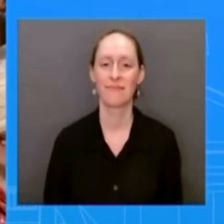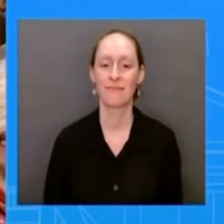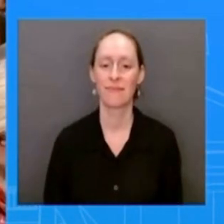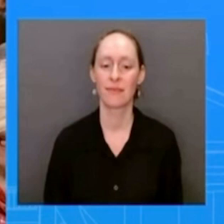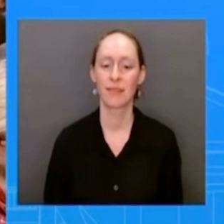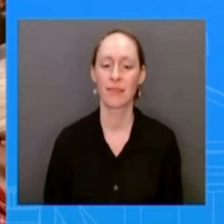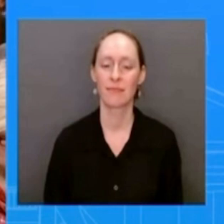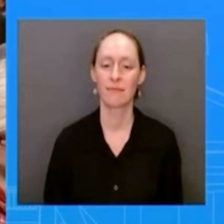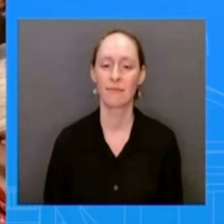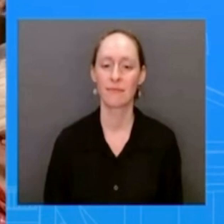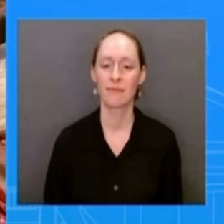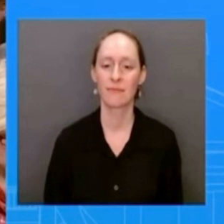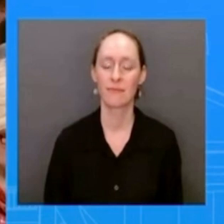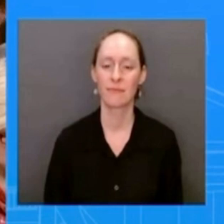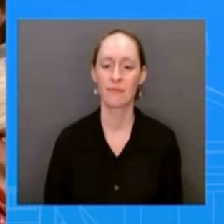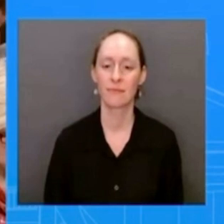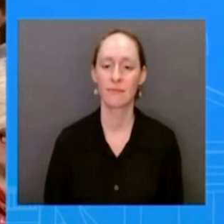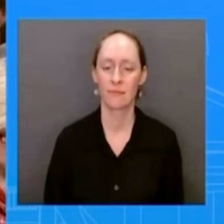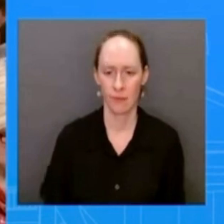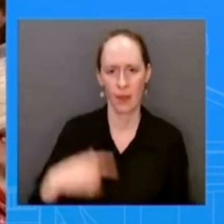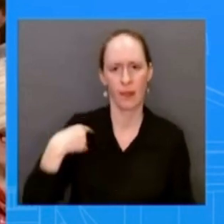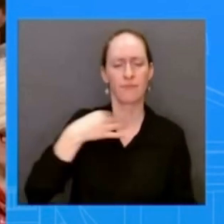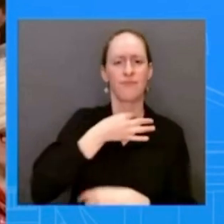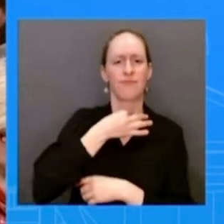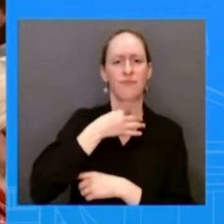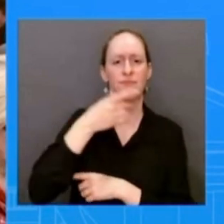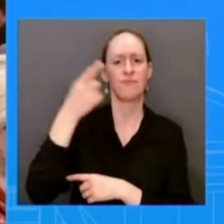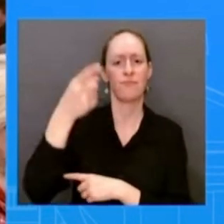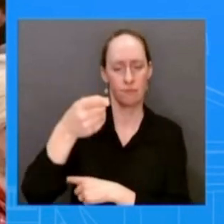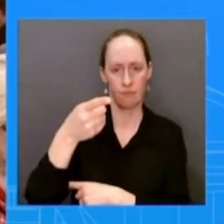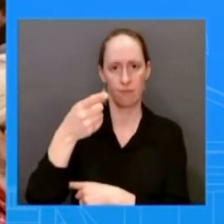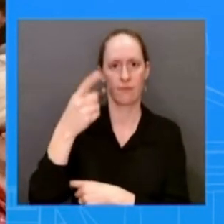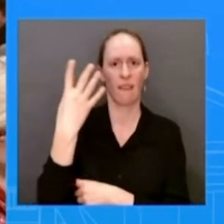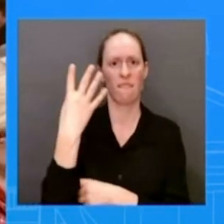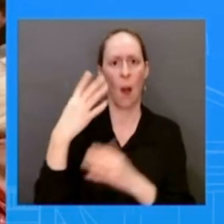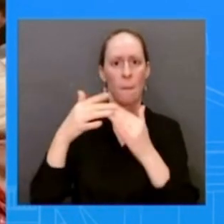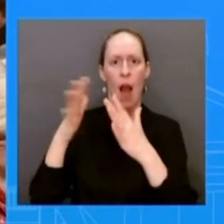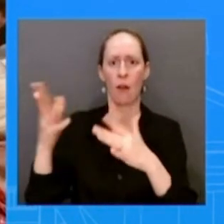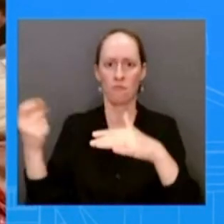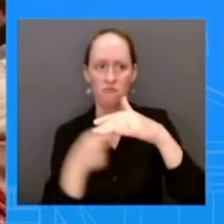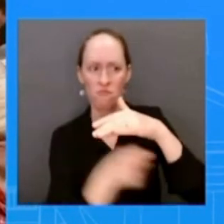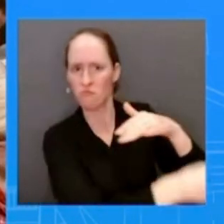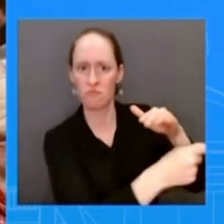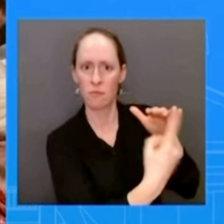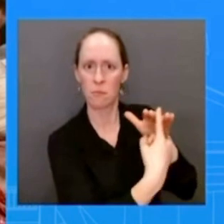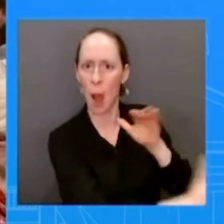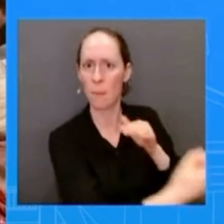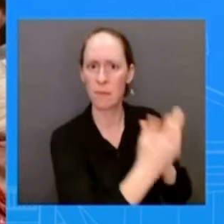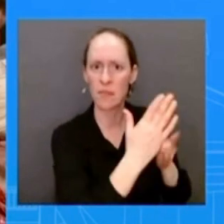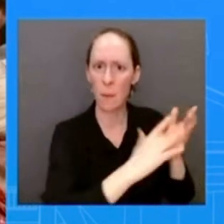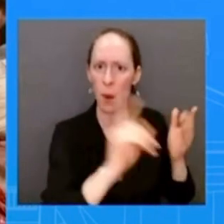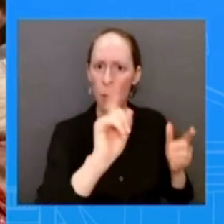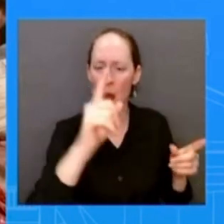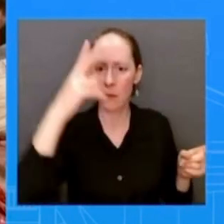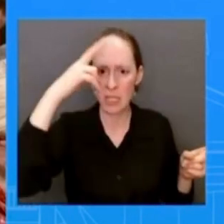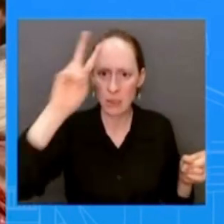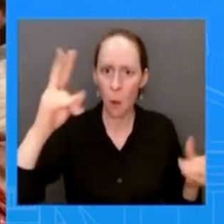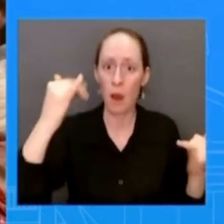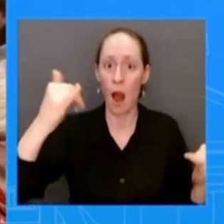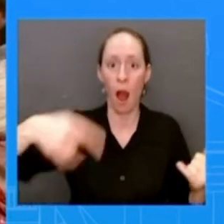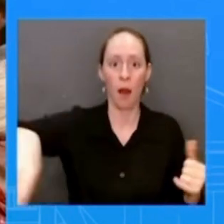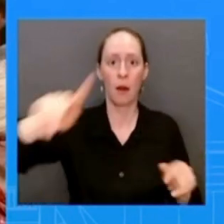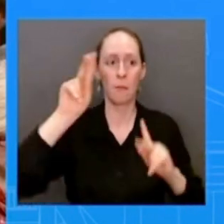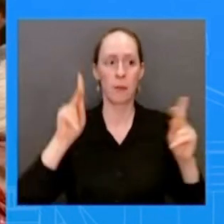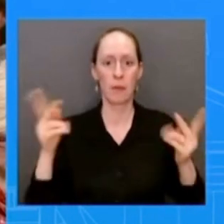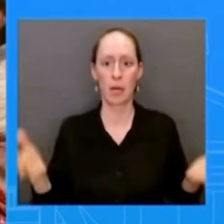what is the administration's message to americans who are currently in mexico or planning to go there um should they